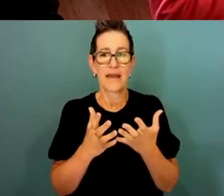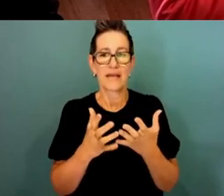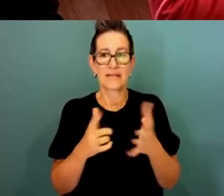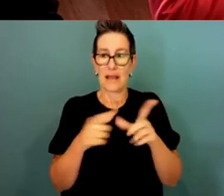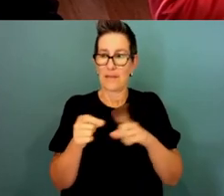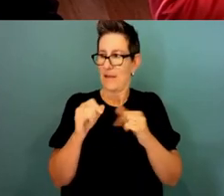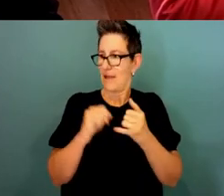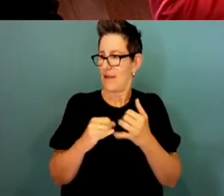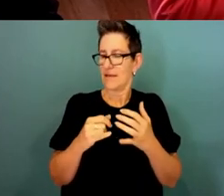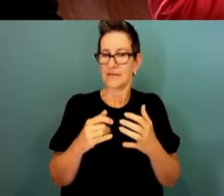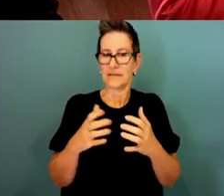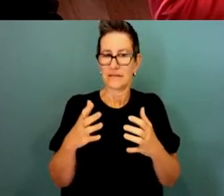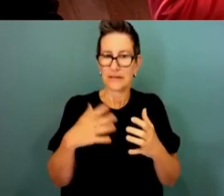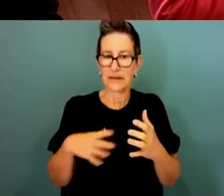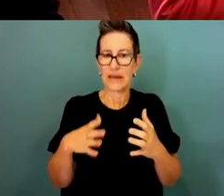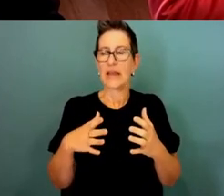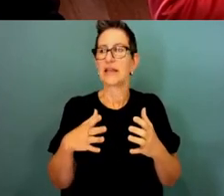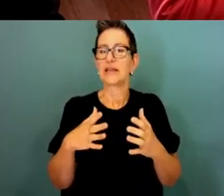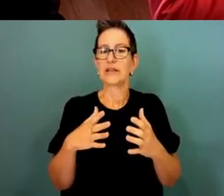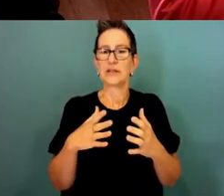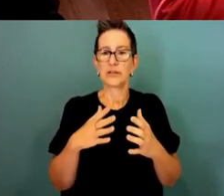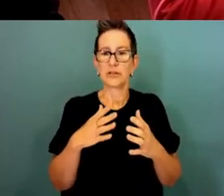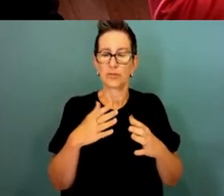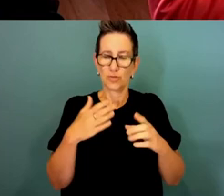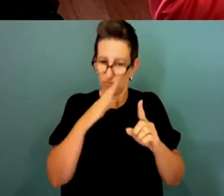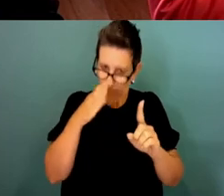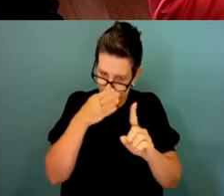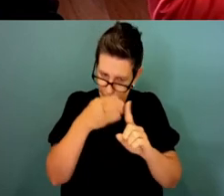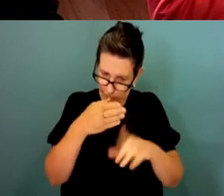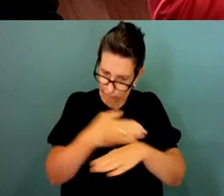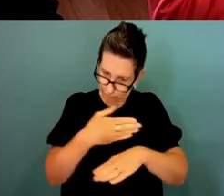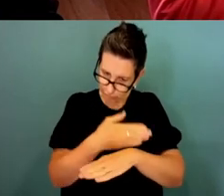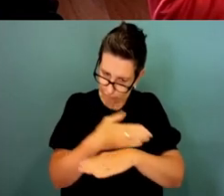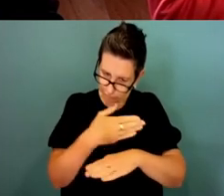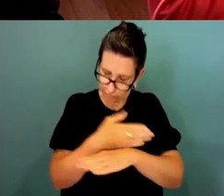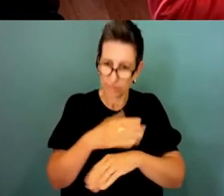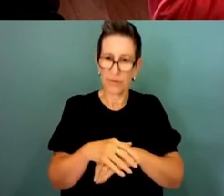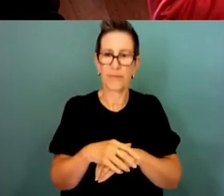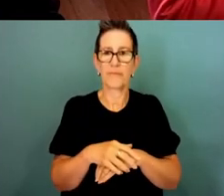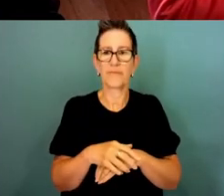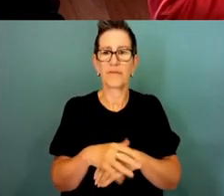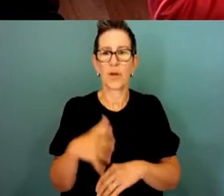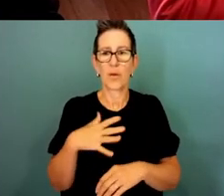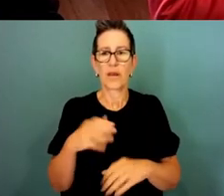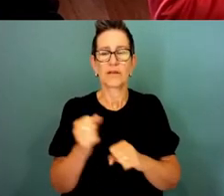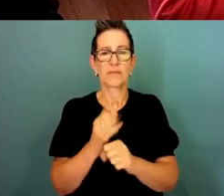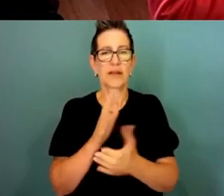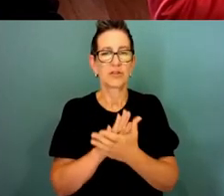to implement the priority reforms in that agreement. One of those is about working in partnership and genuine